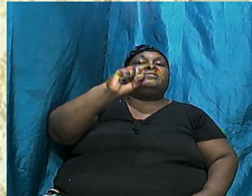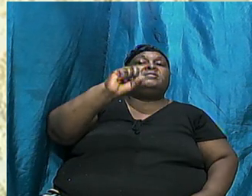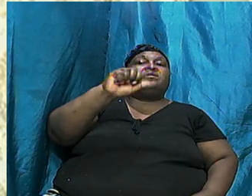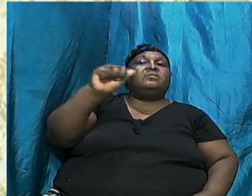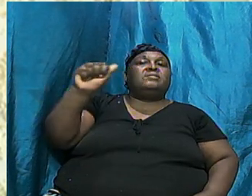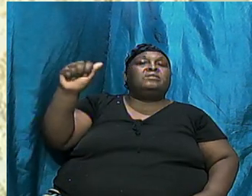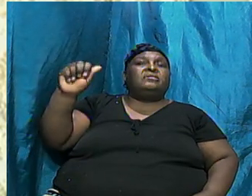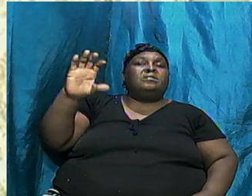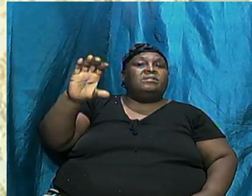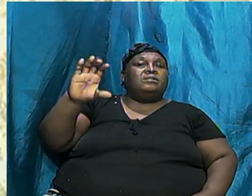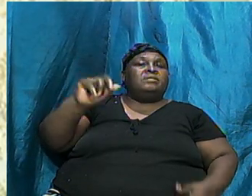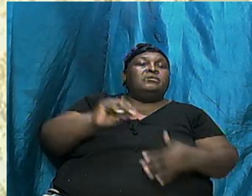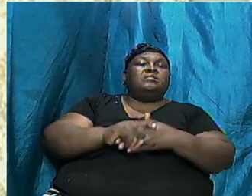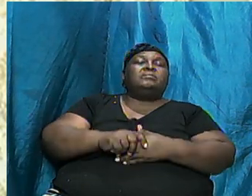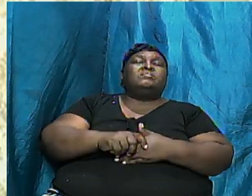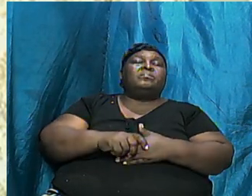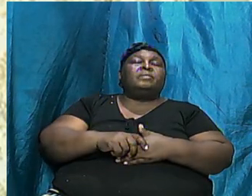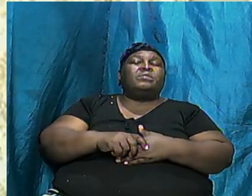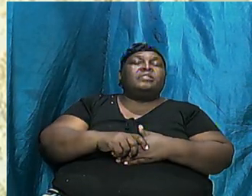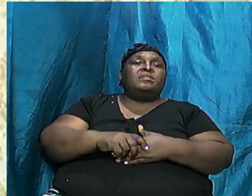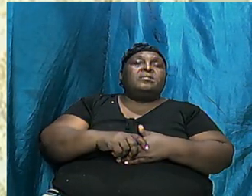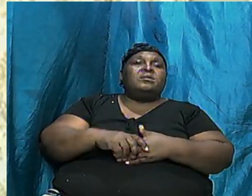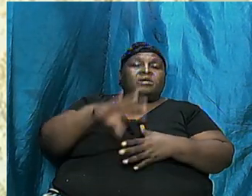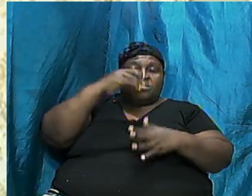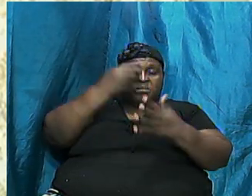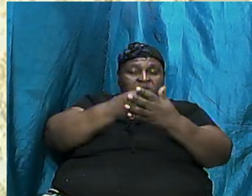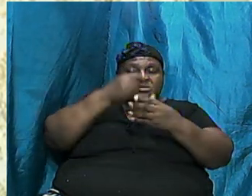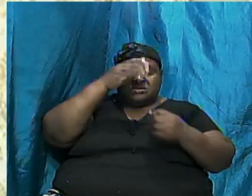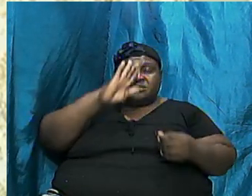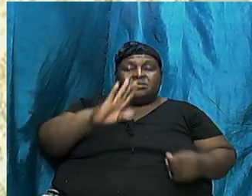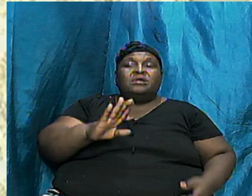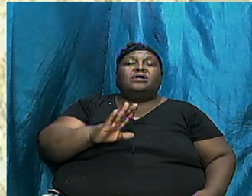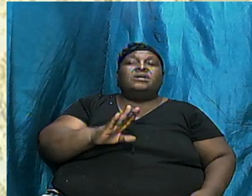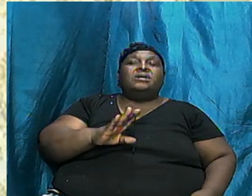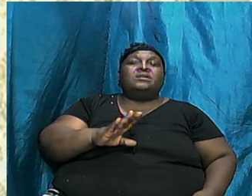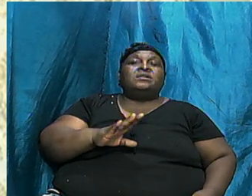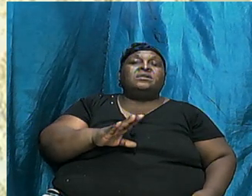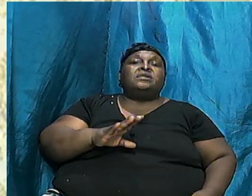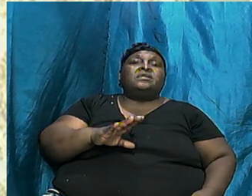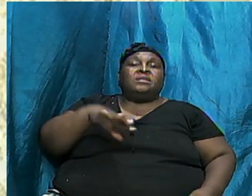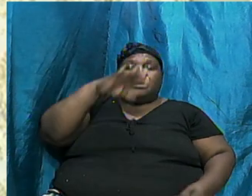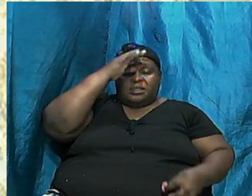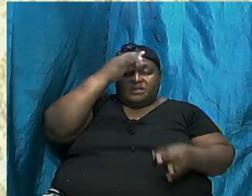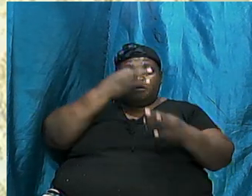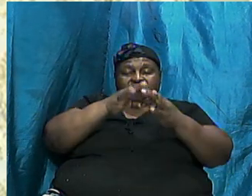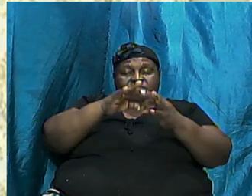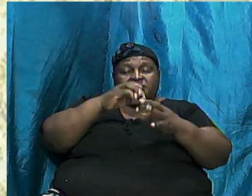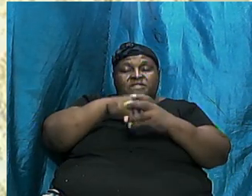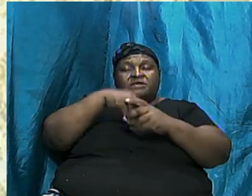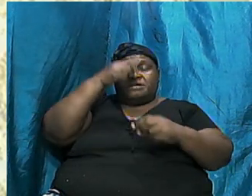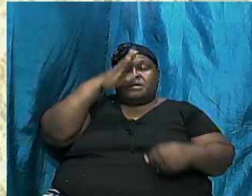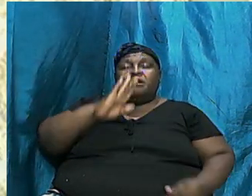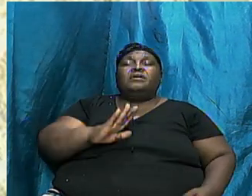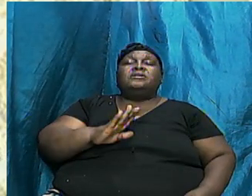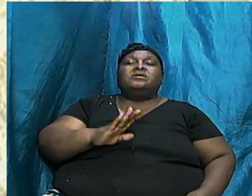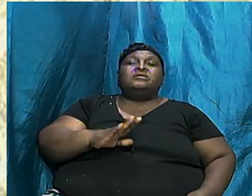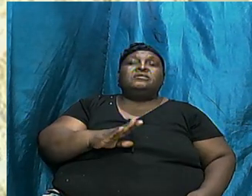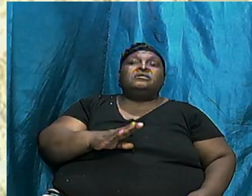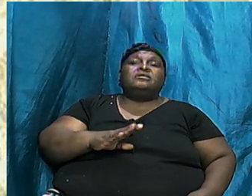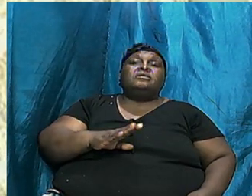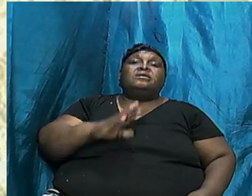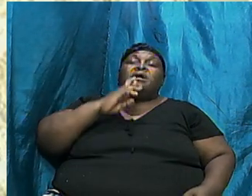To Note That Obedience To God And Faith In Your God Are